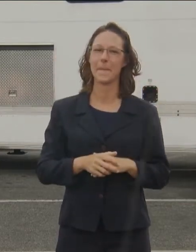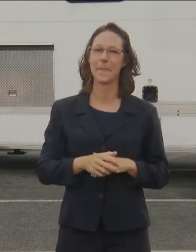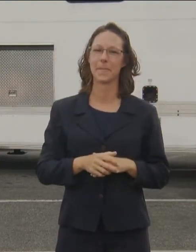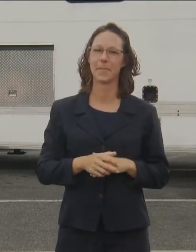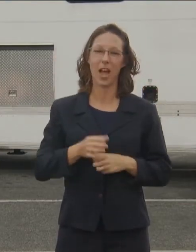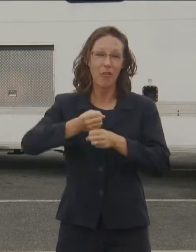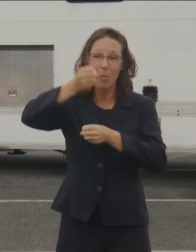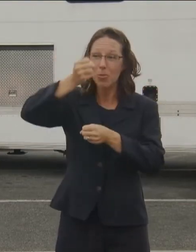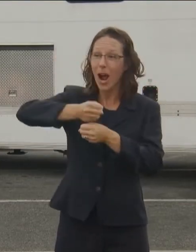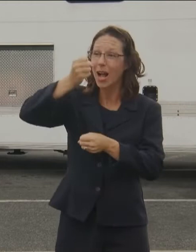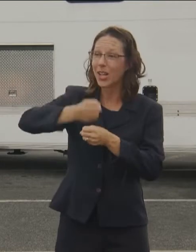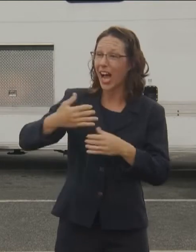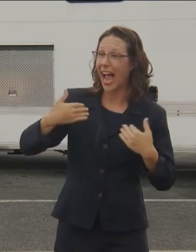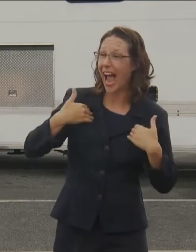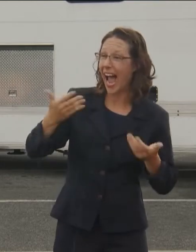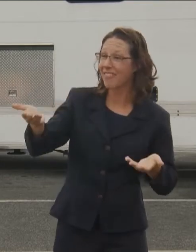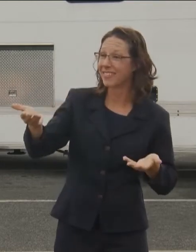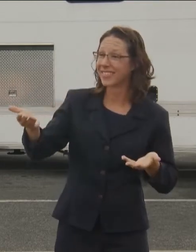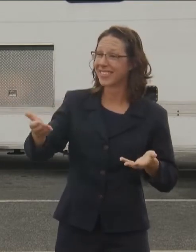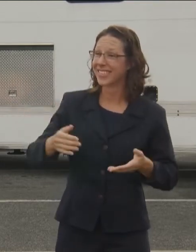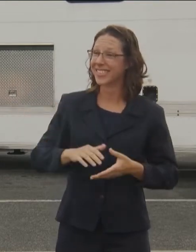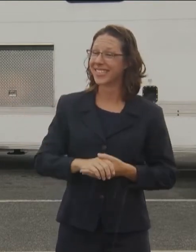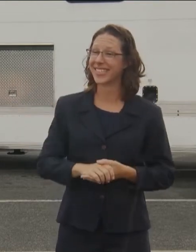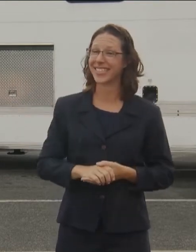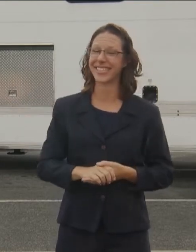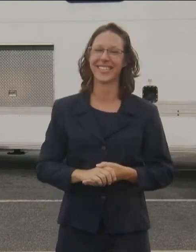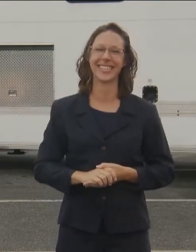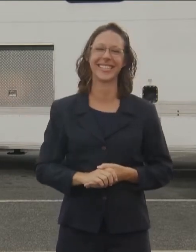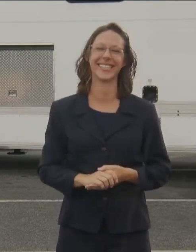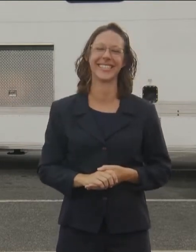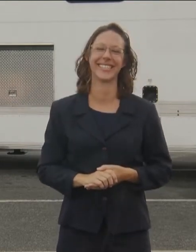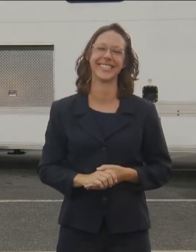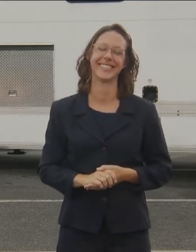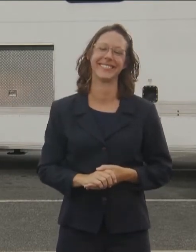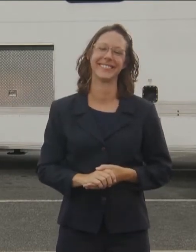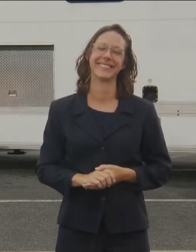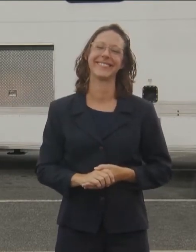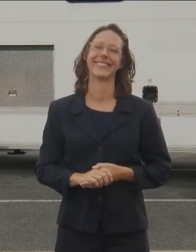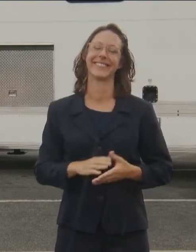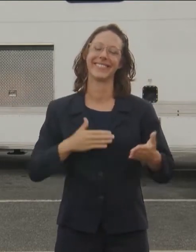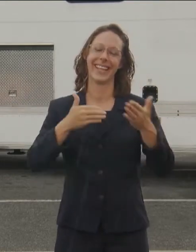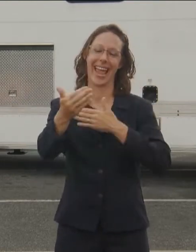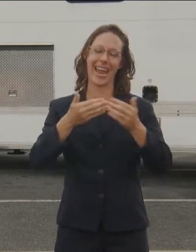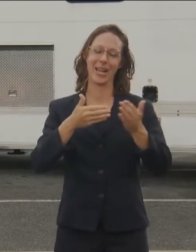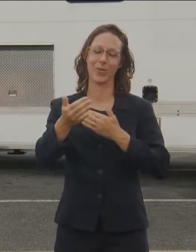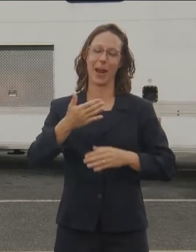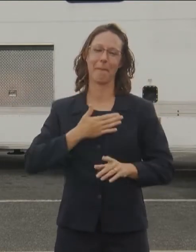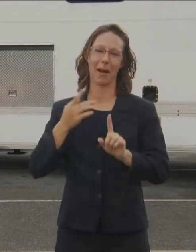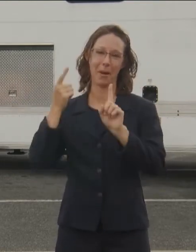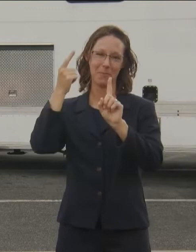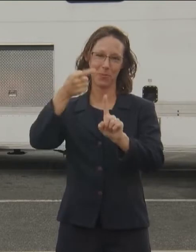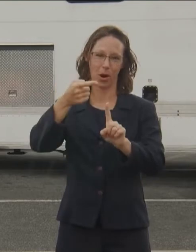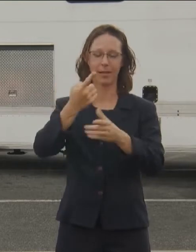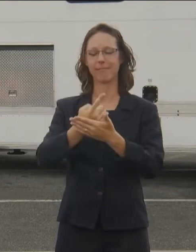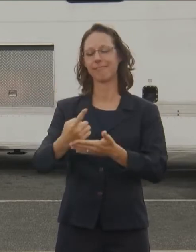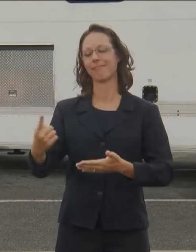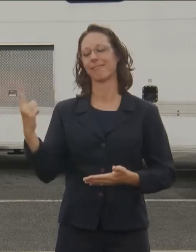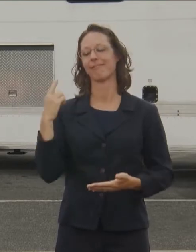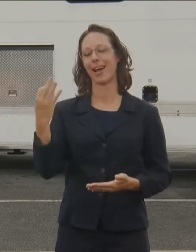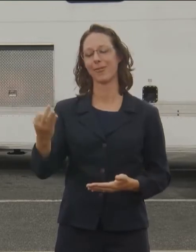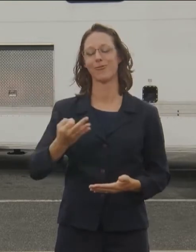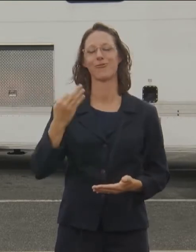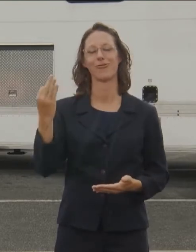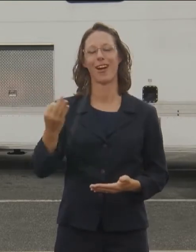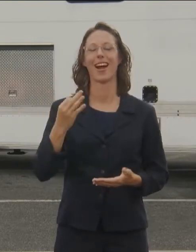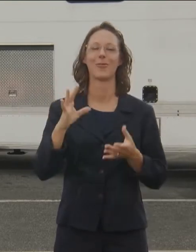have an umbrella? You all right? Okay. Anyway, the idea is that last Friday talked about